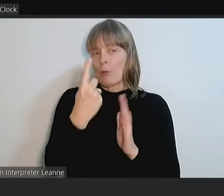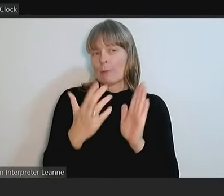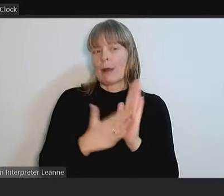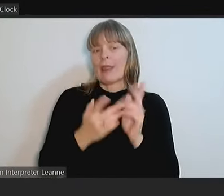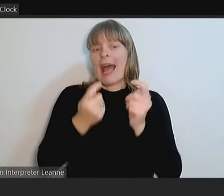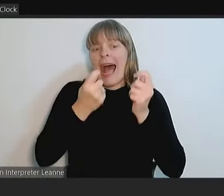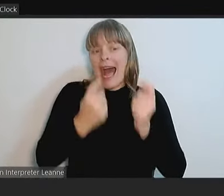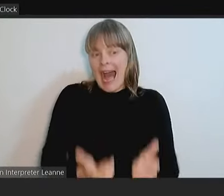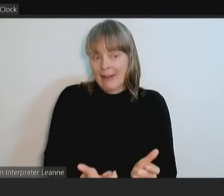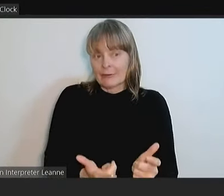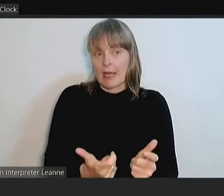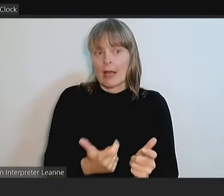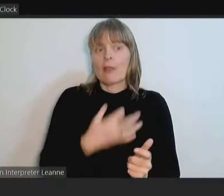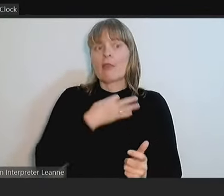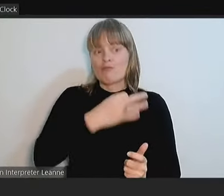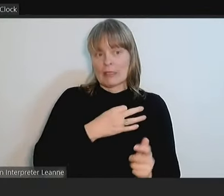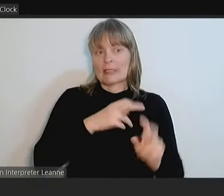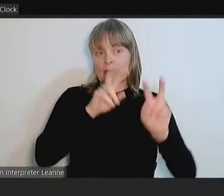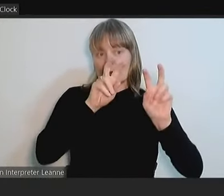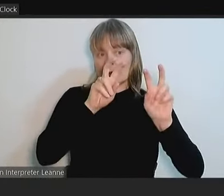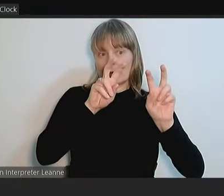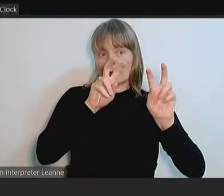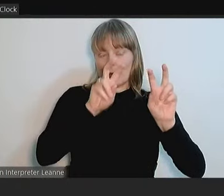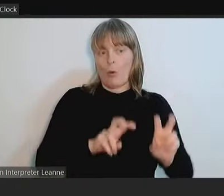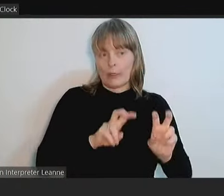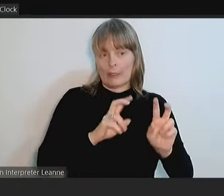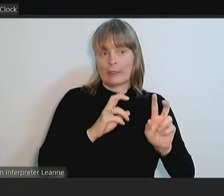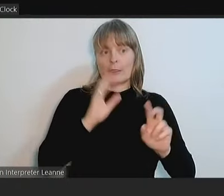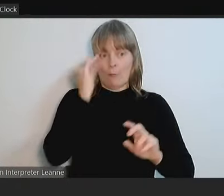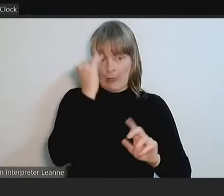which would be in July, which would be next month for that detail.